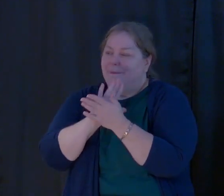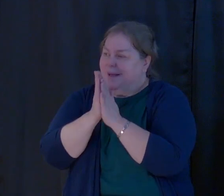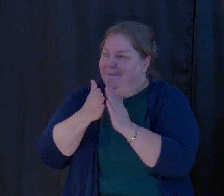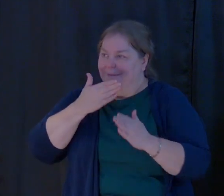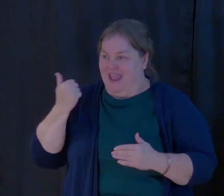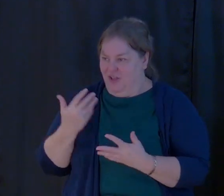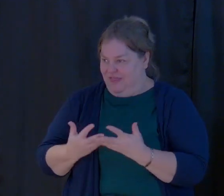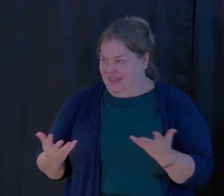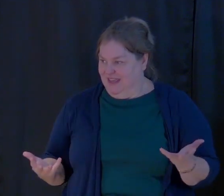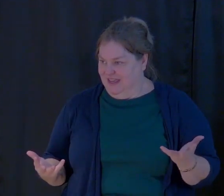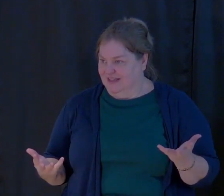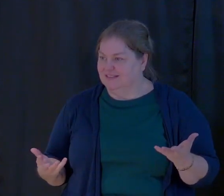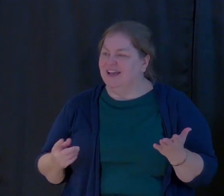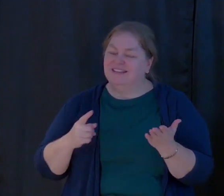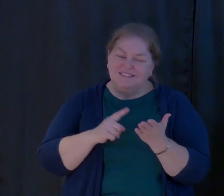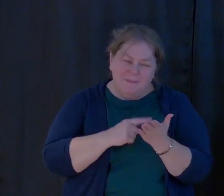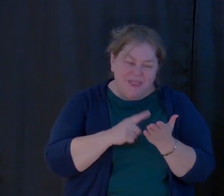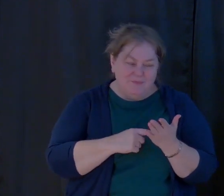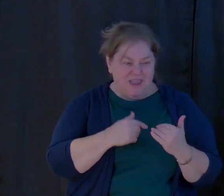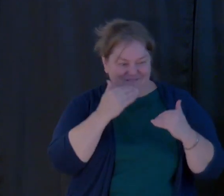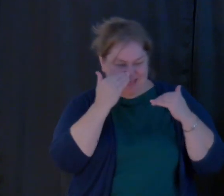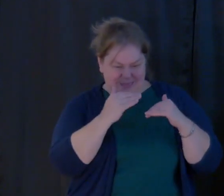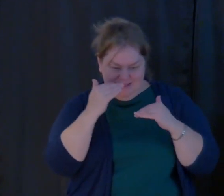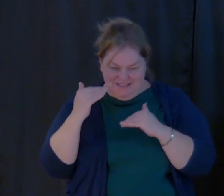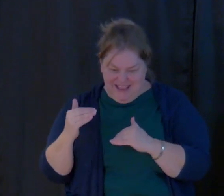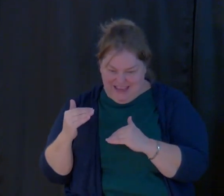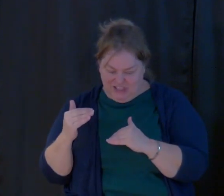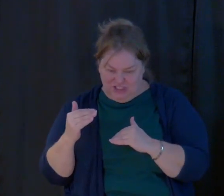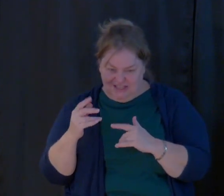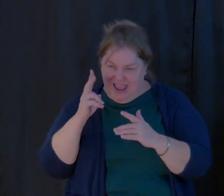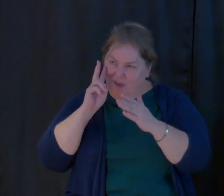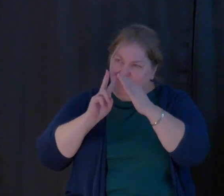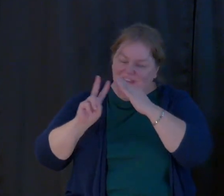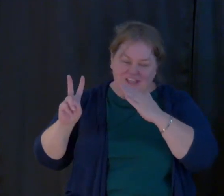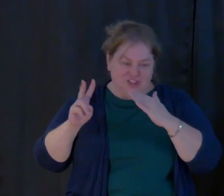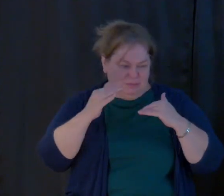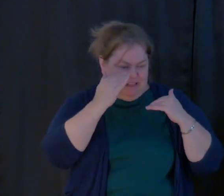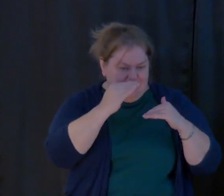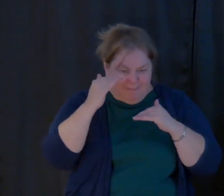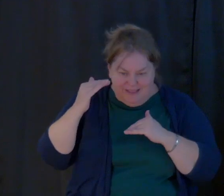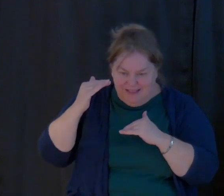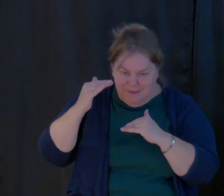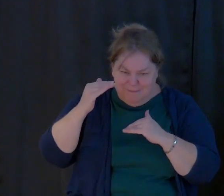oftentimes we have limited vision and we limit our possibilities.